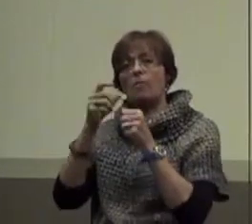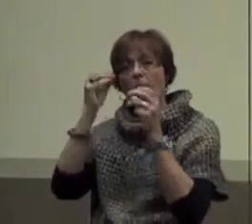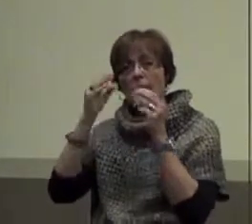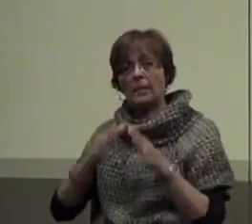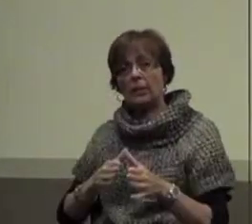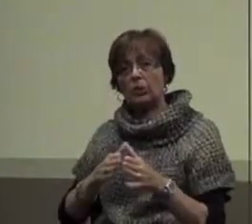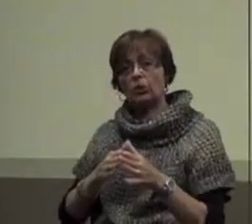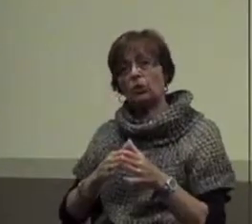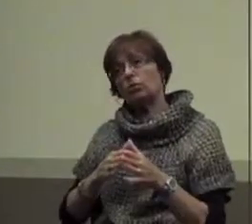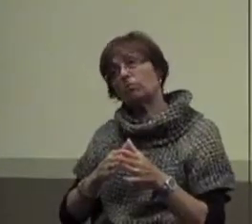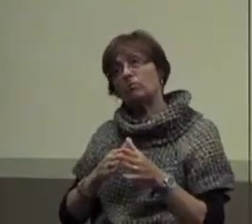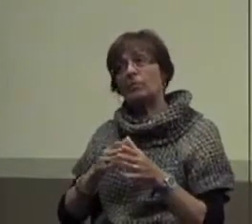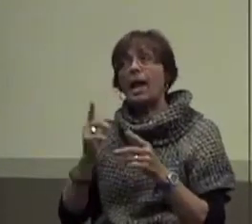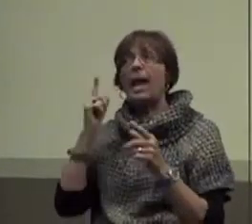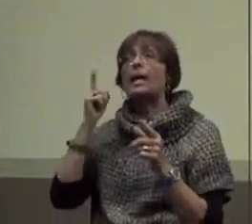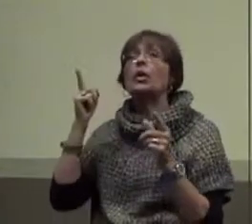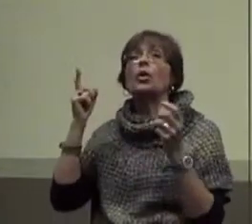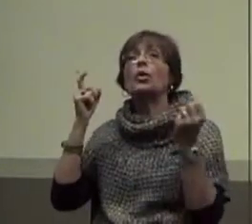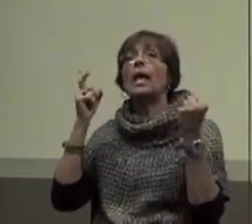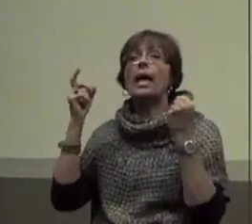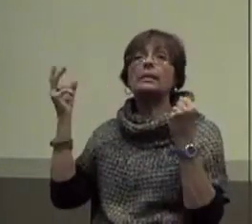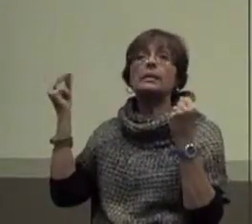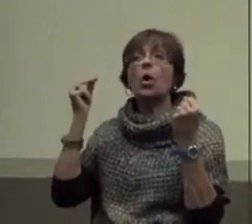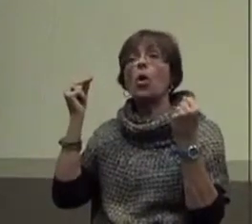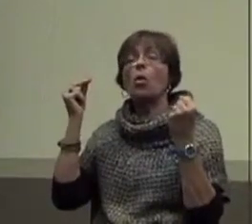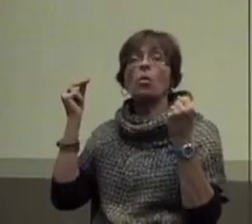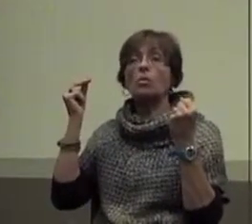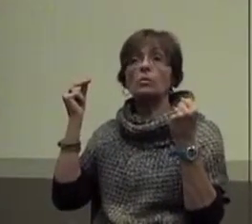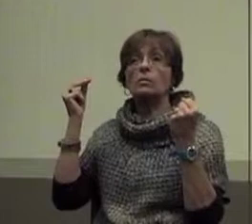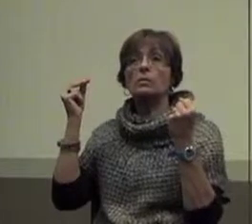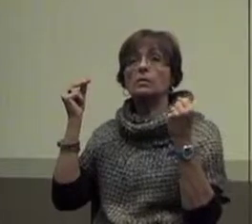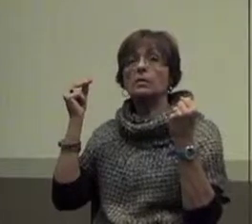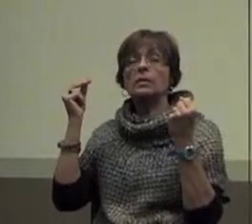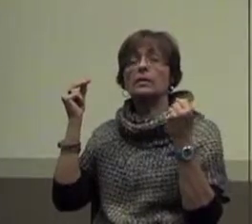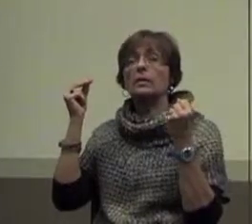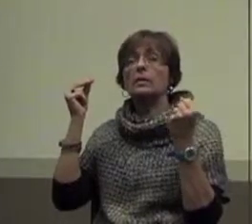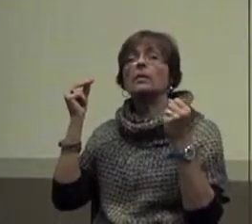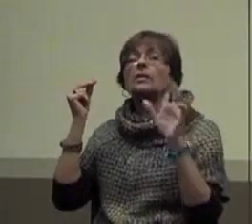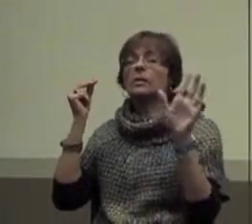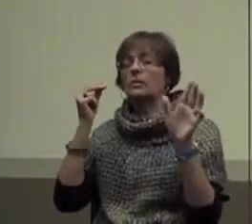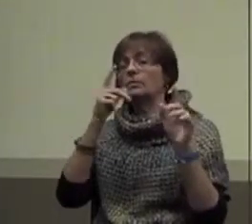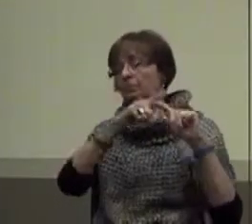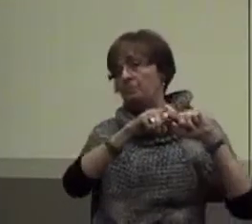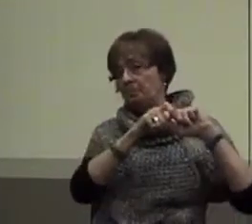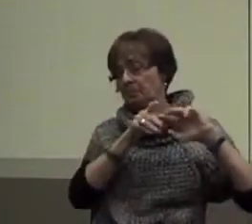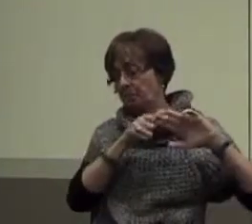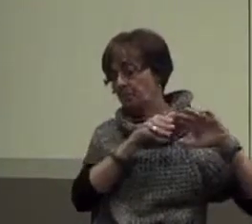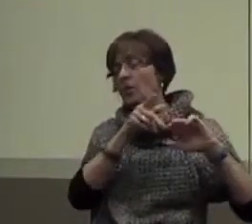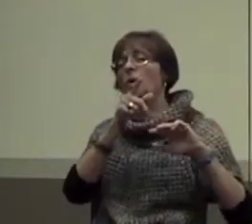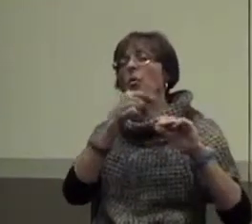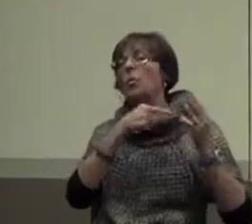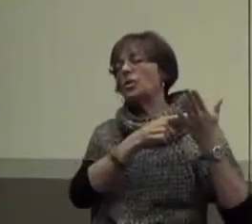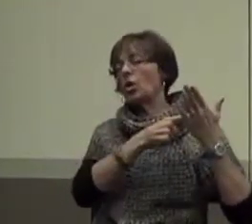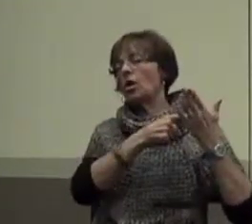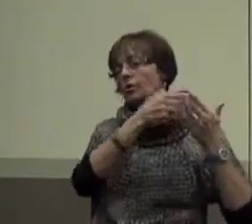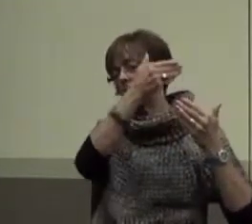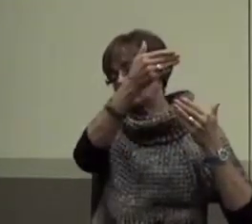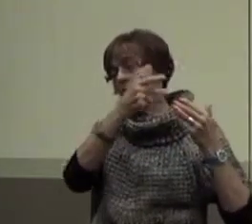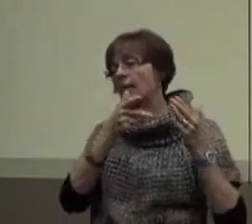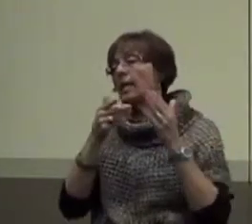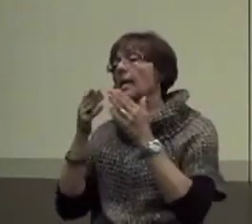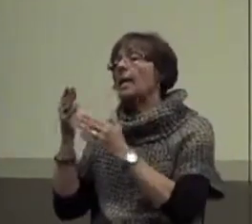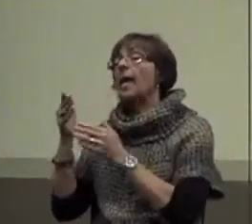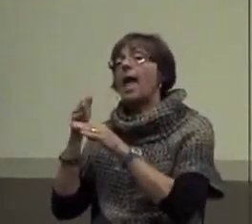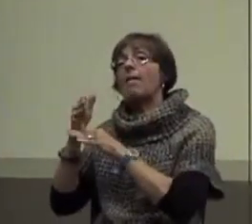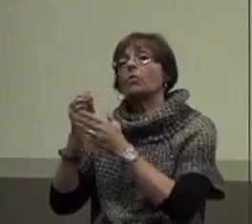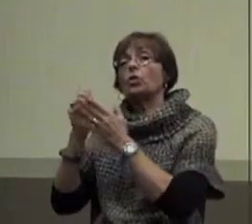I hear some mixed messages. Okay? Let's hold on to that one. And we'll talk about that one a little bit more. After a student gets